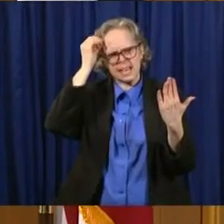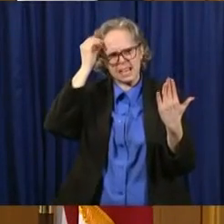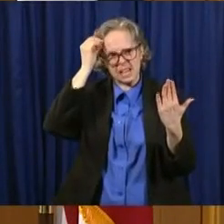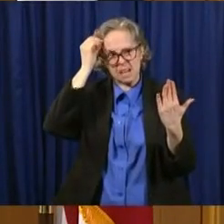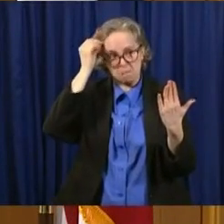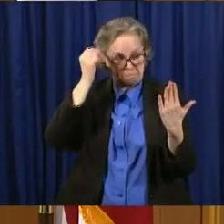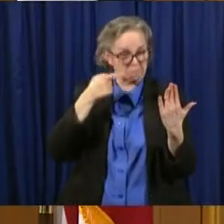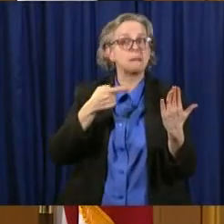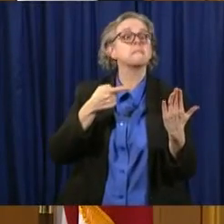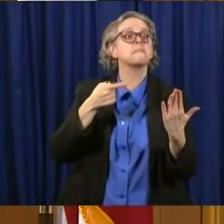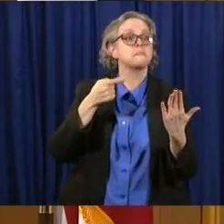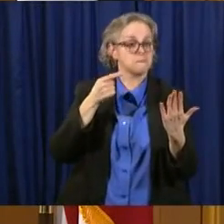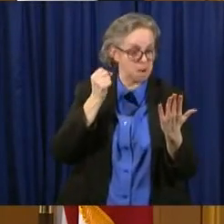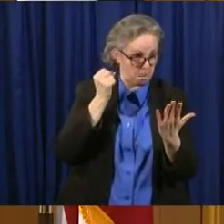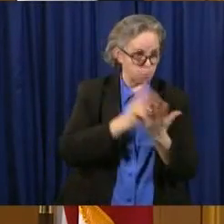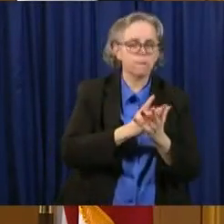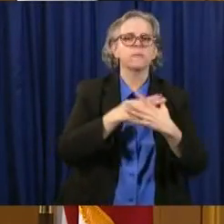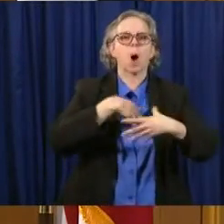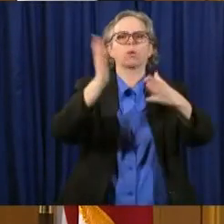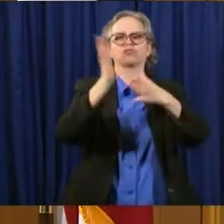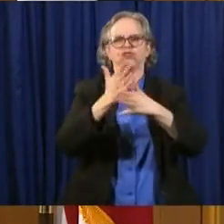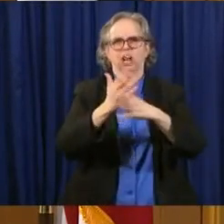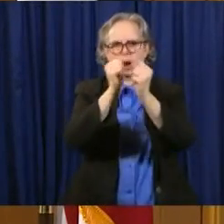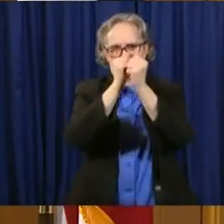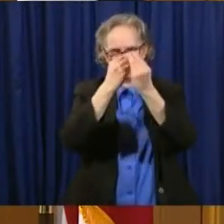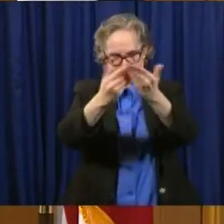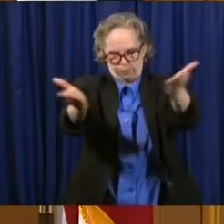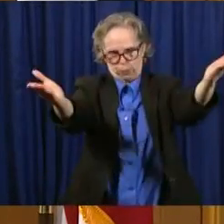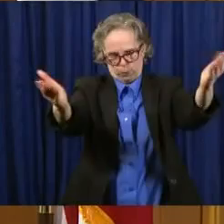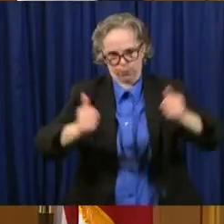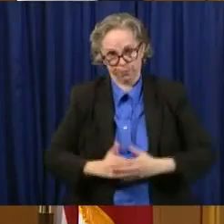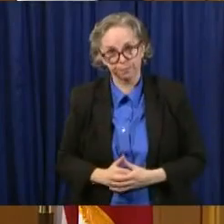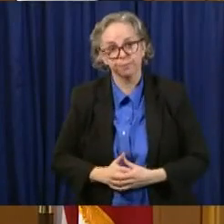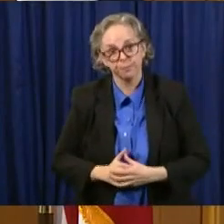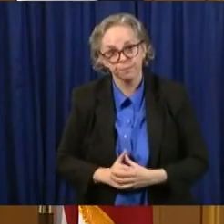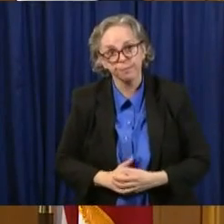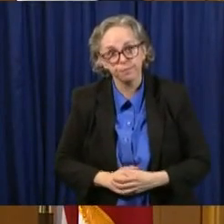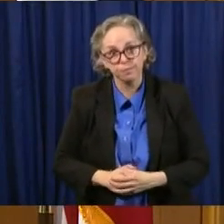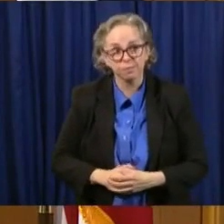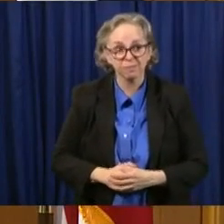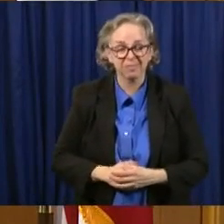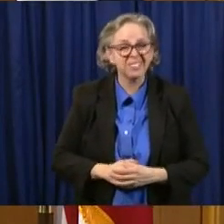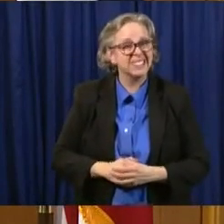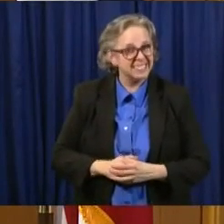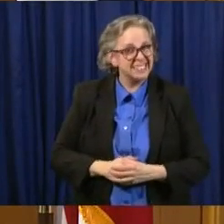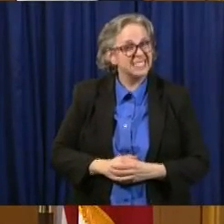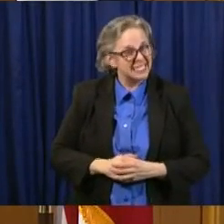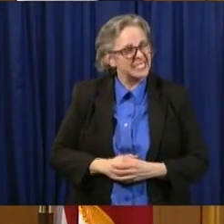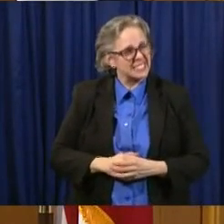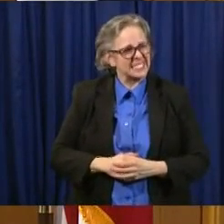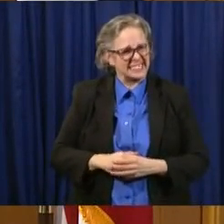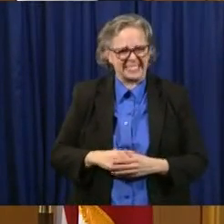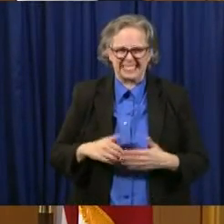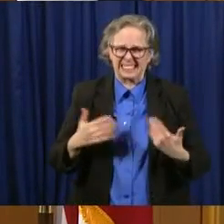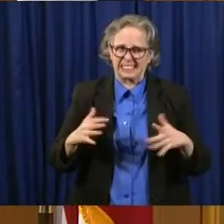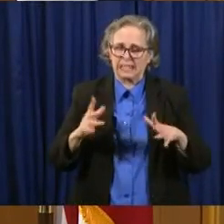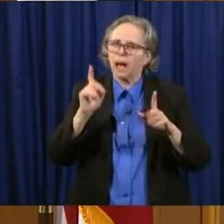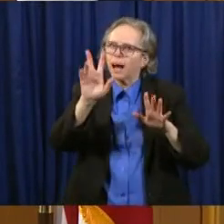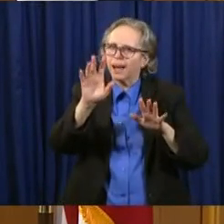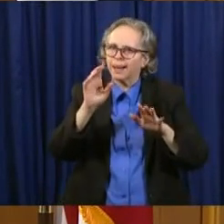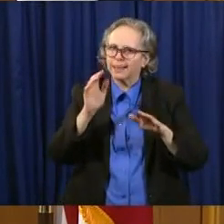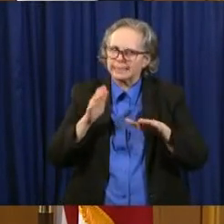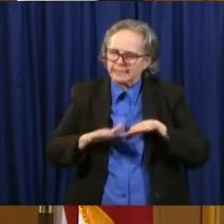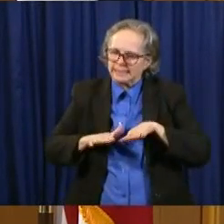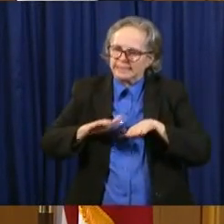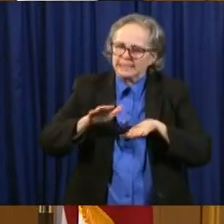we will certainly share that with, with you. We'll share that with, with the public. Um, and so this is a step, uh, beginning of,